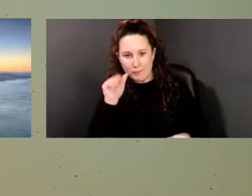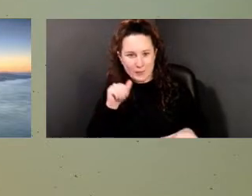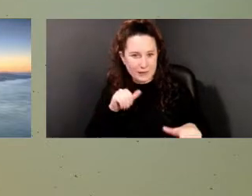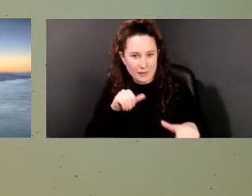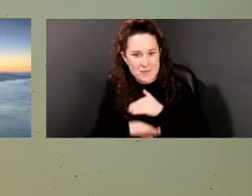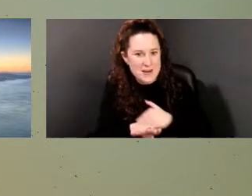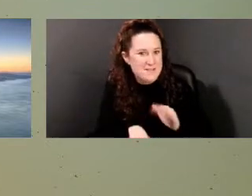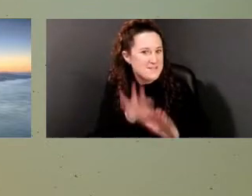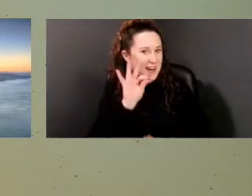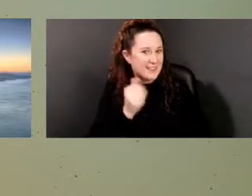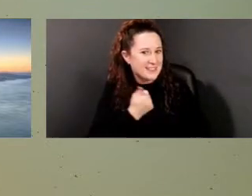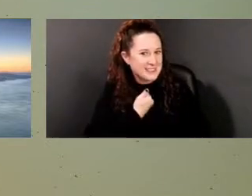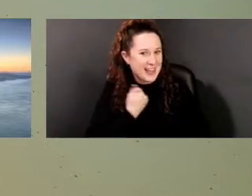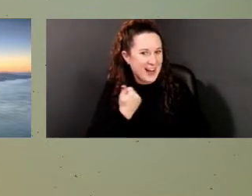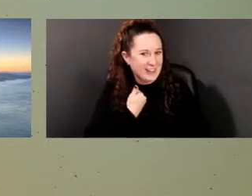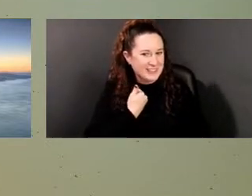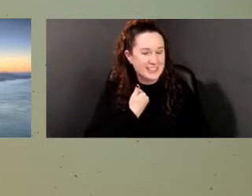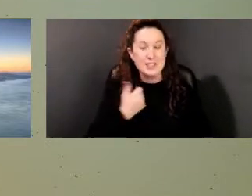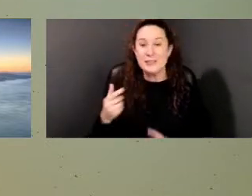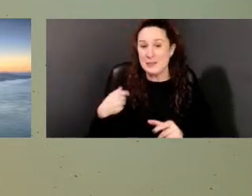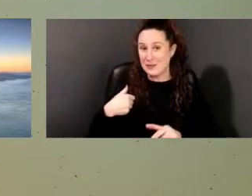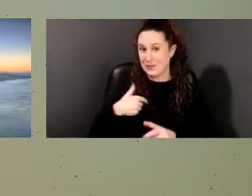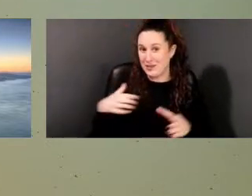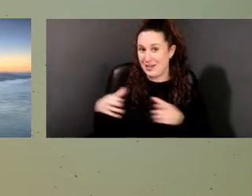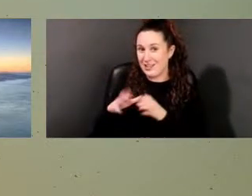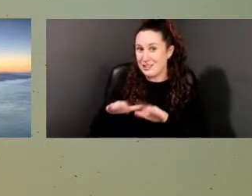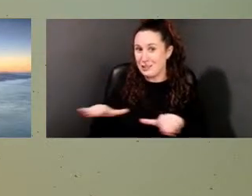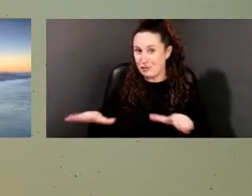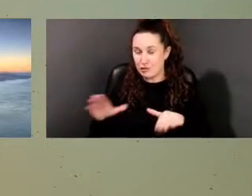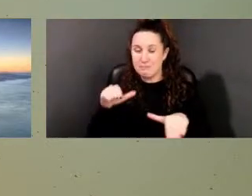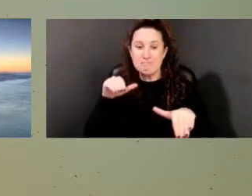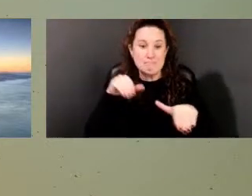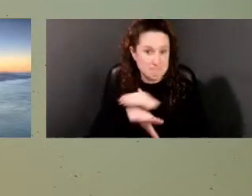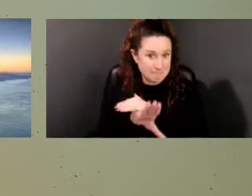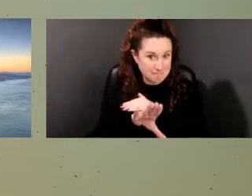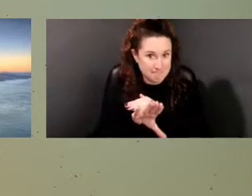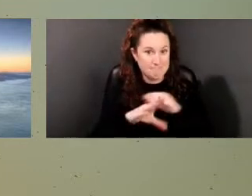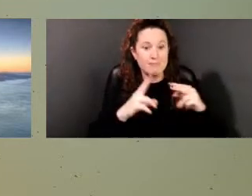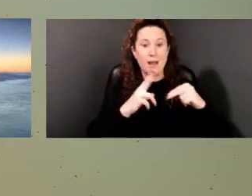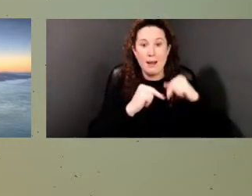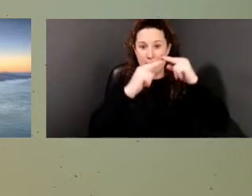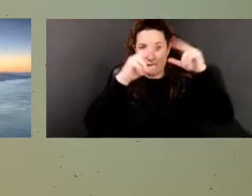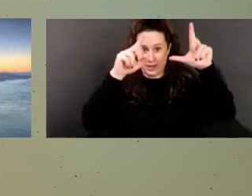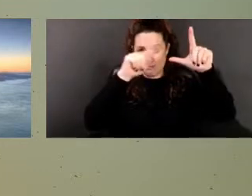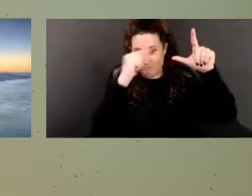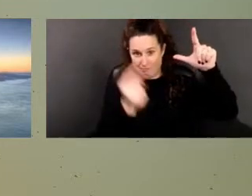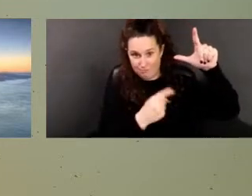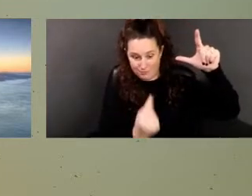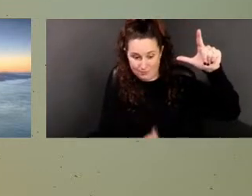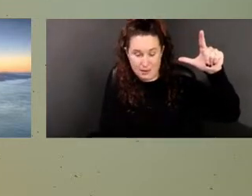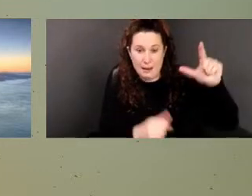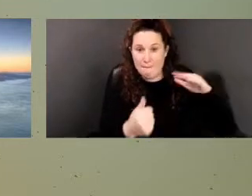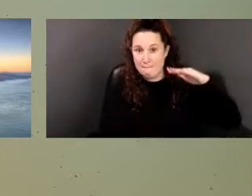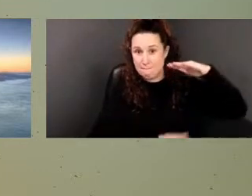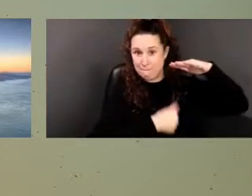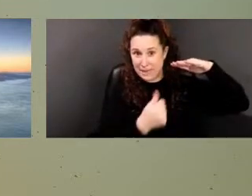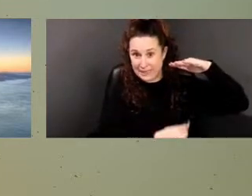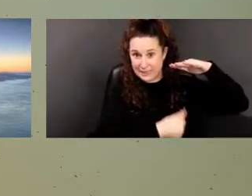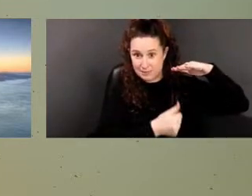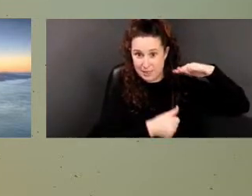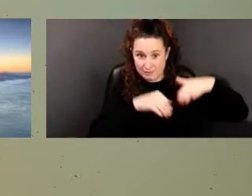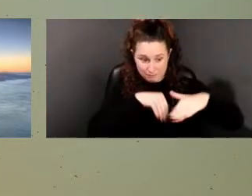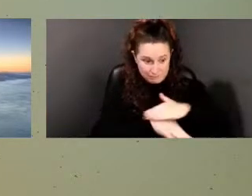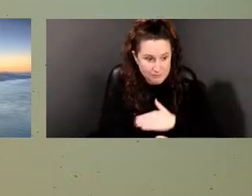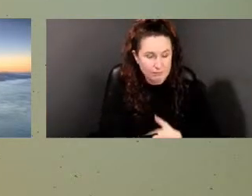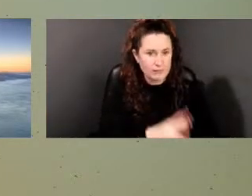And we went downstairs into, into the basement and we saw the, the slave, um,